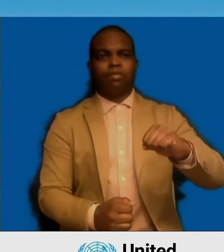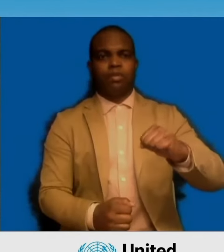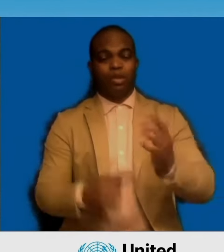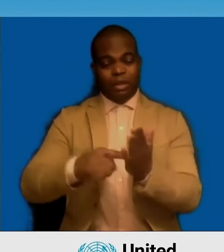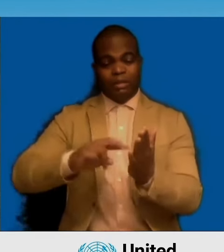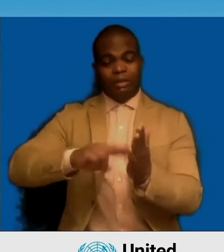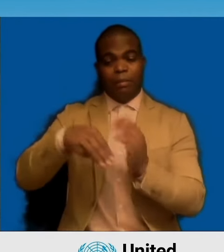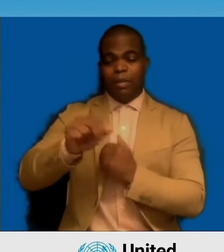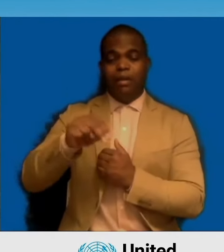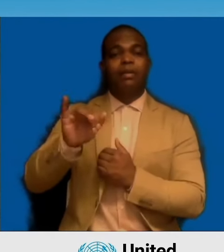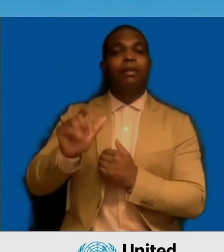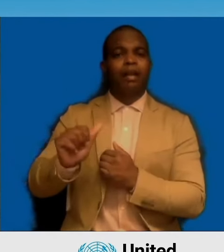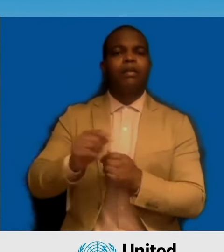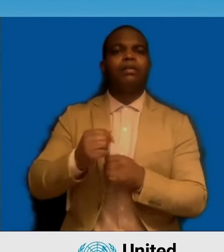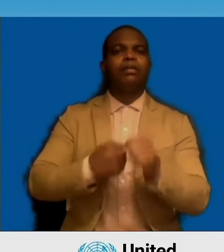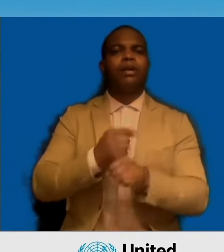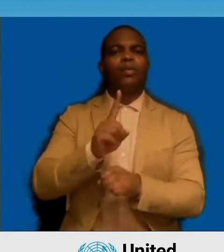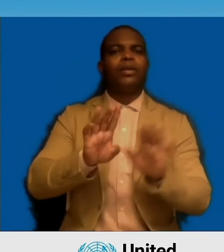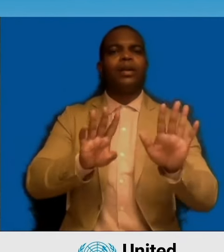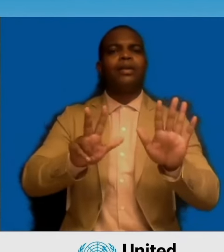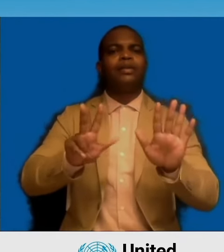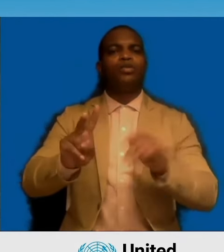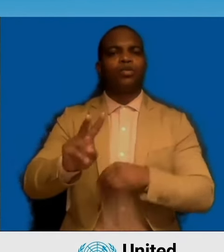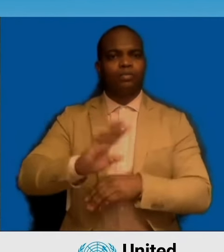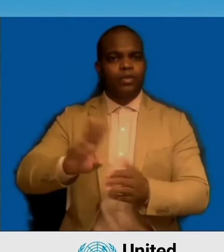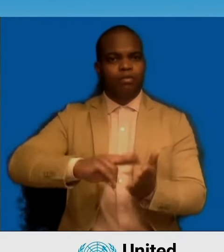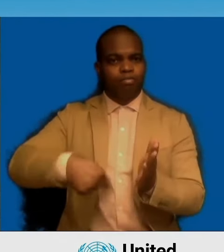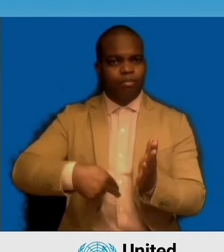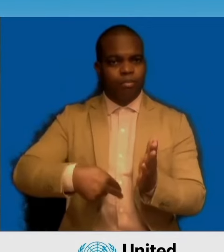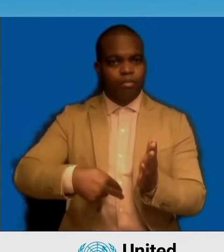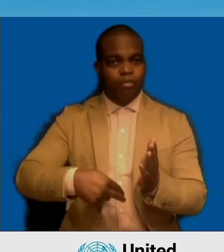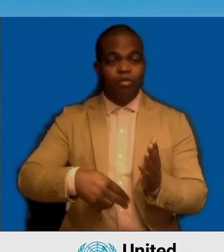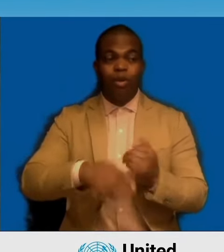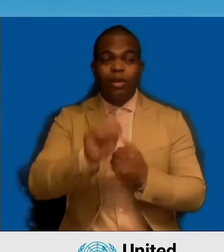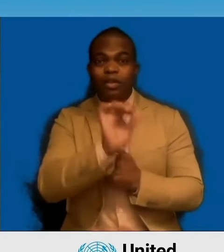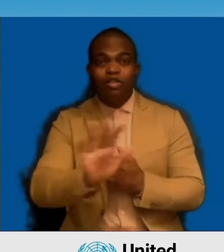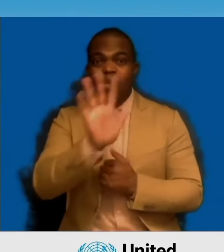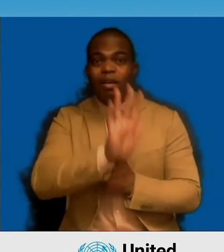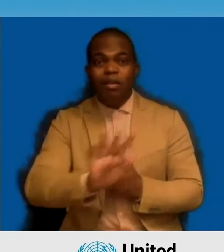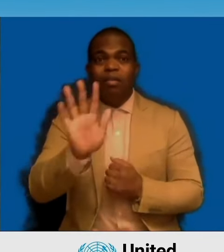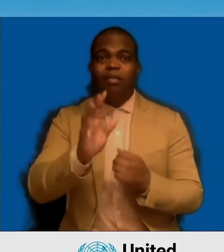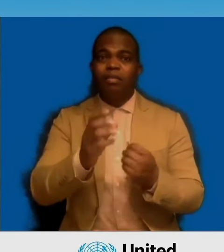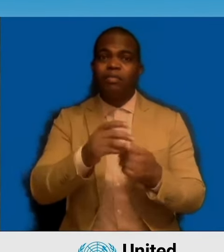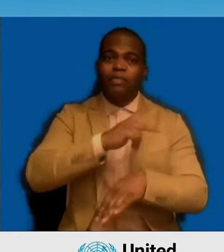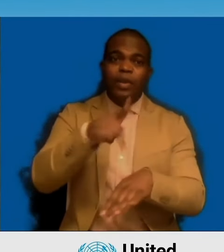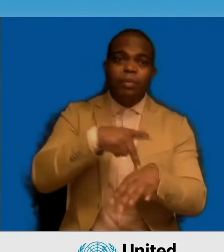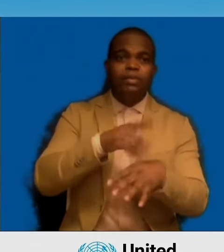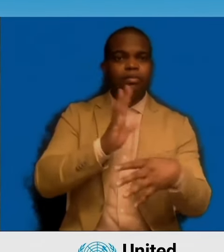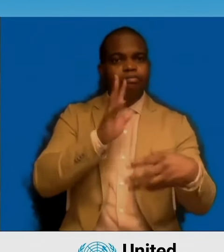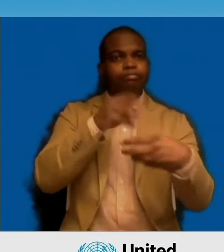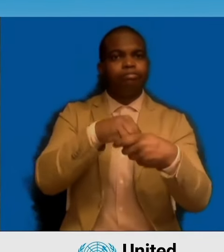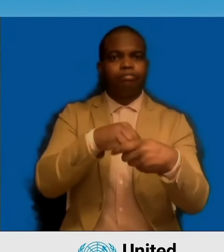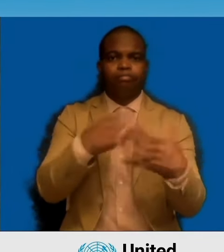First Asian Republic, the Philippines shall always be a voice for peace, equity and justice, human rights and human dignity,